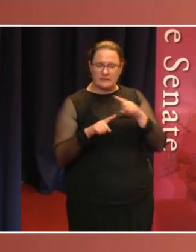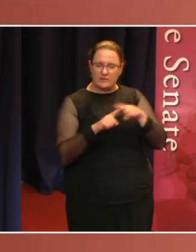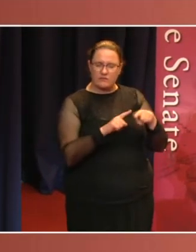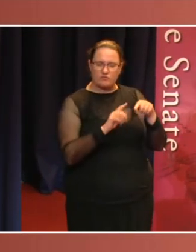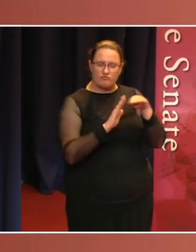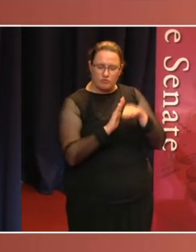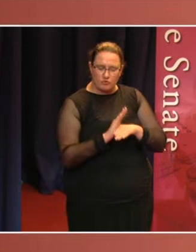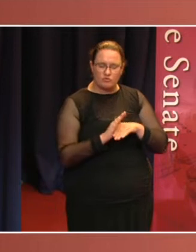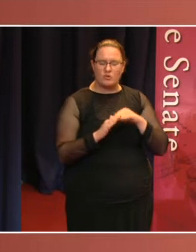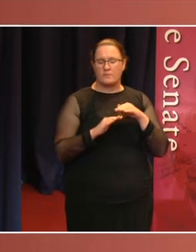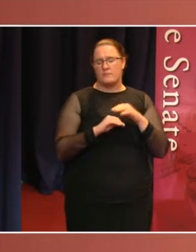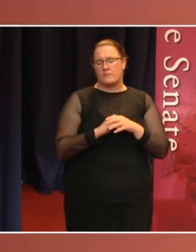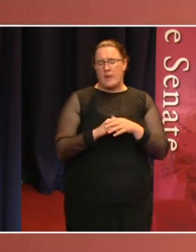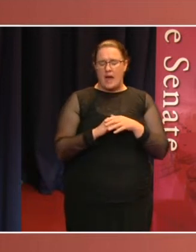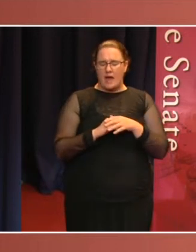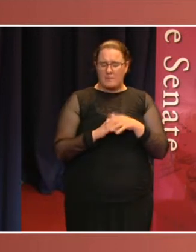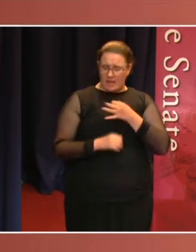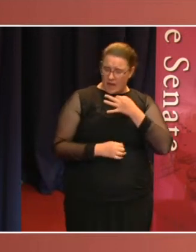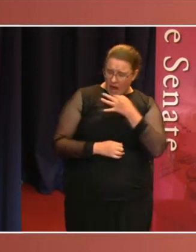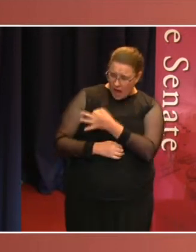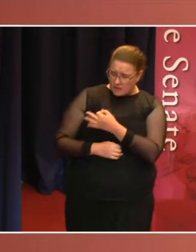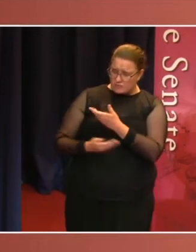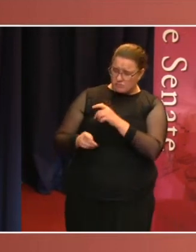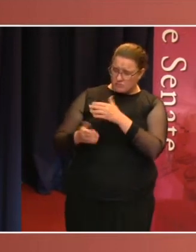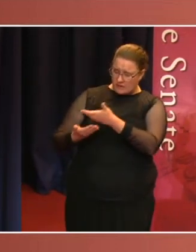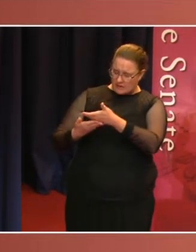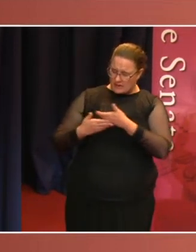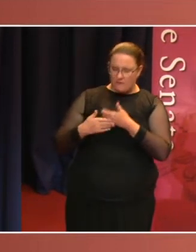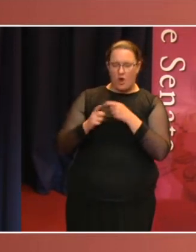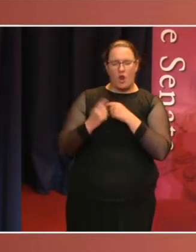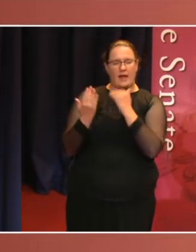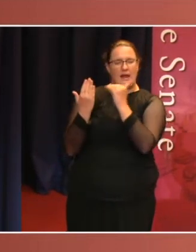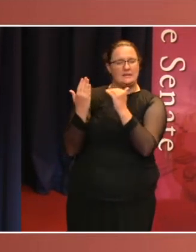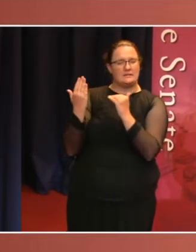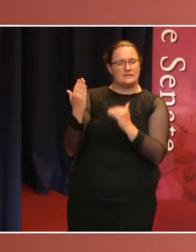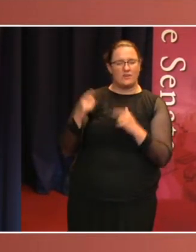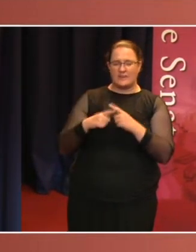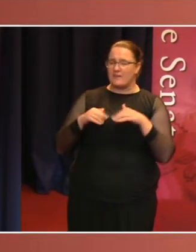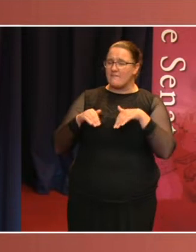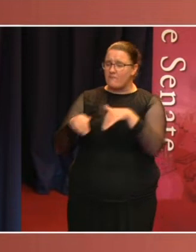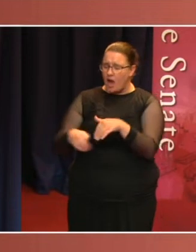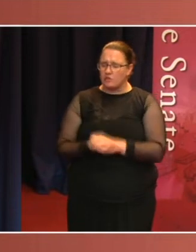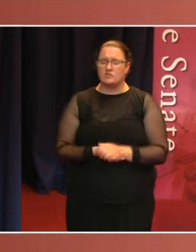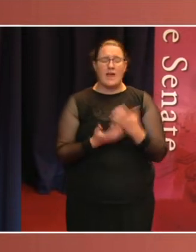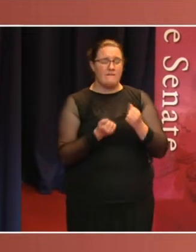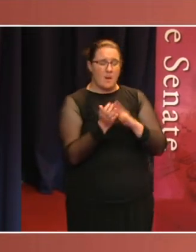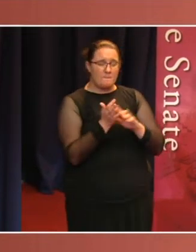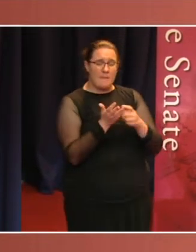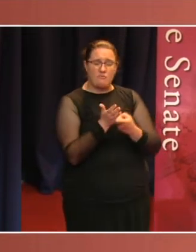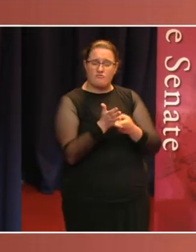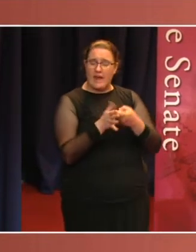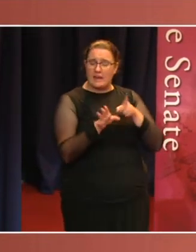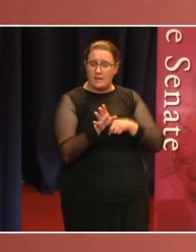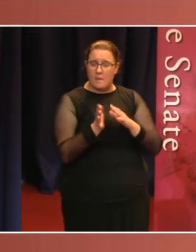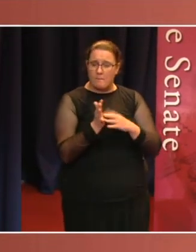files, making freedom of information requests easier. The Murray motion requiring departments and